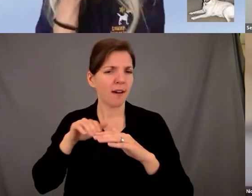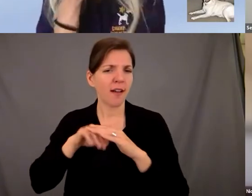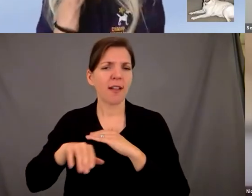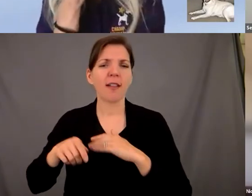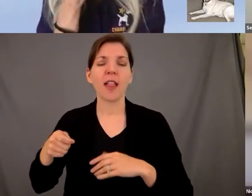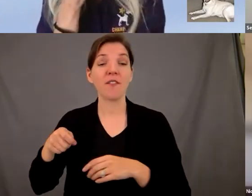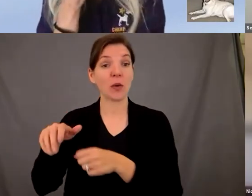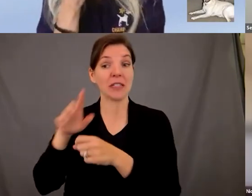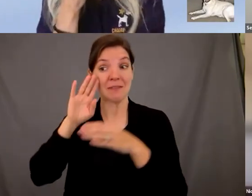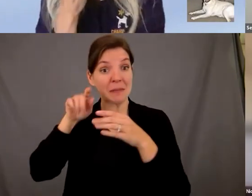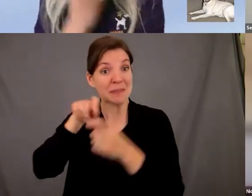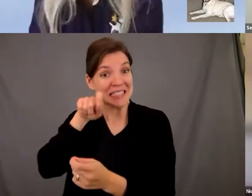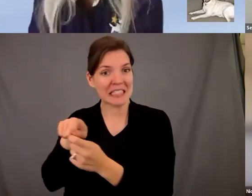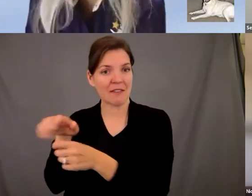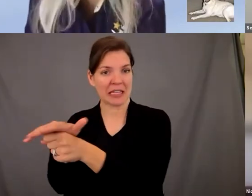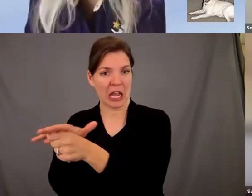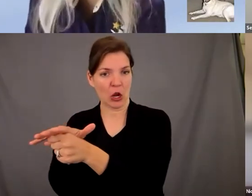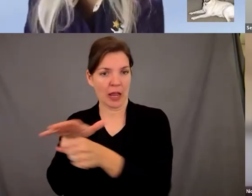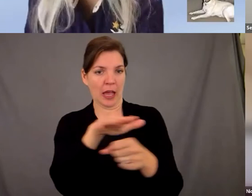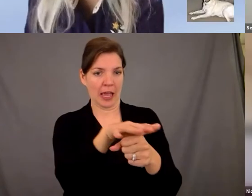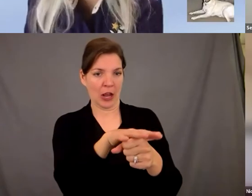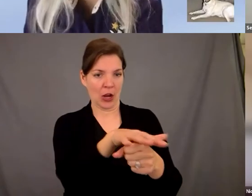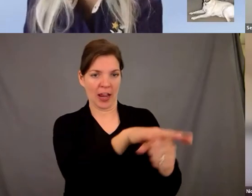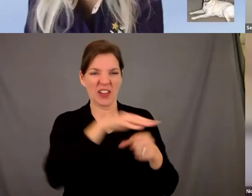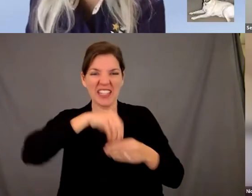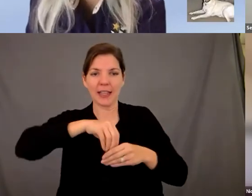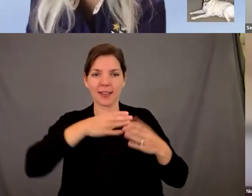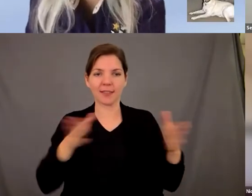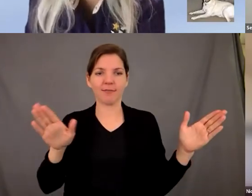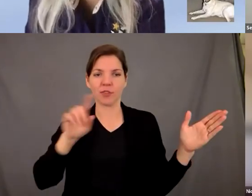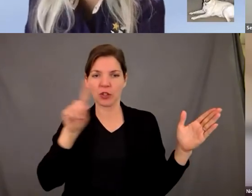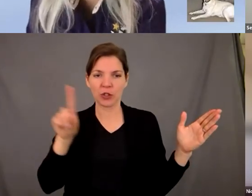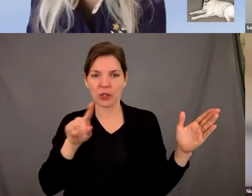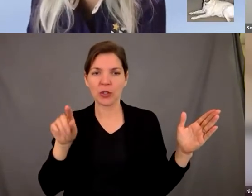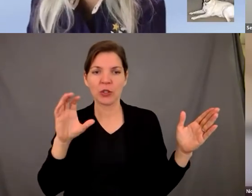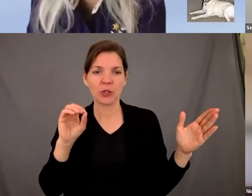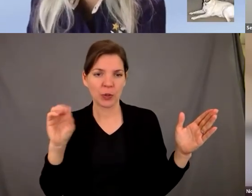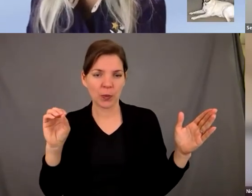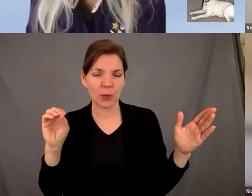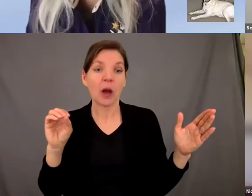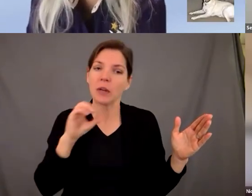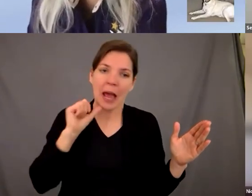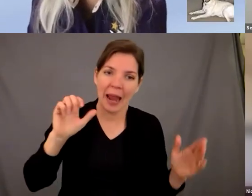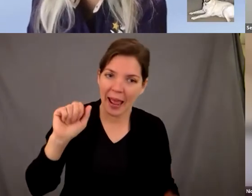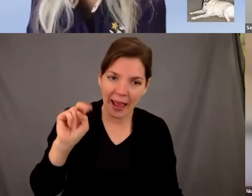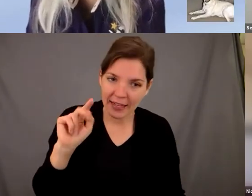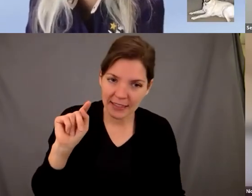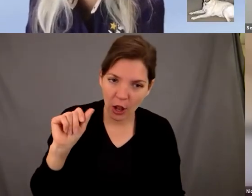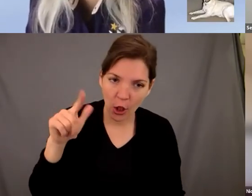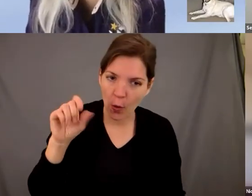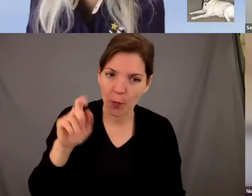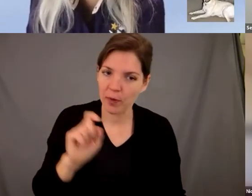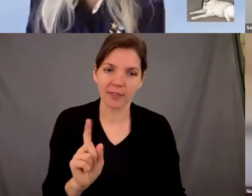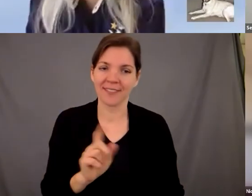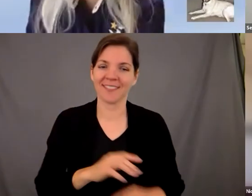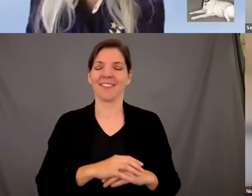areas of the zoo um and so we didn't go into the antelope house there were very specific places we didn't this is when they had a